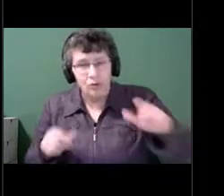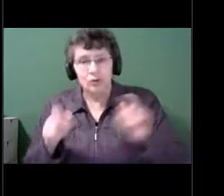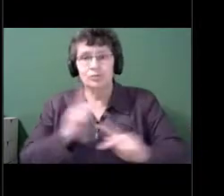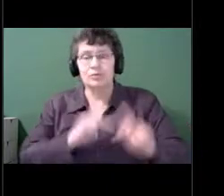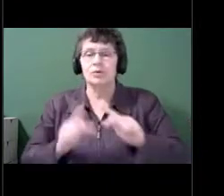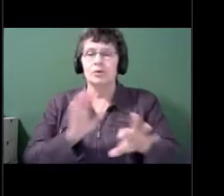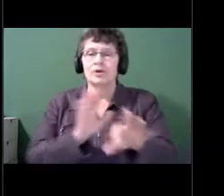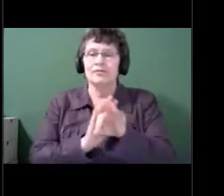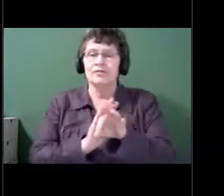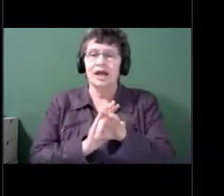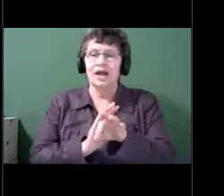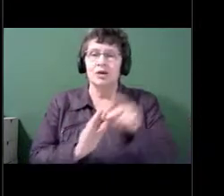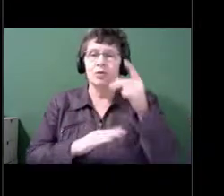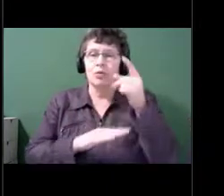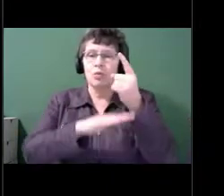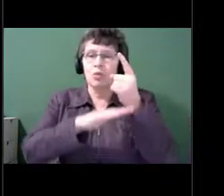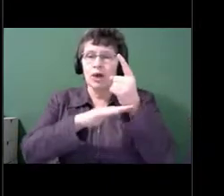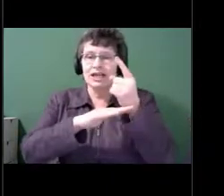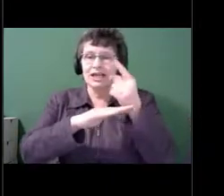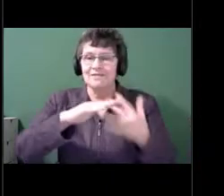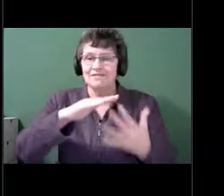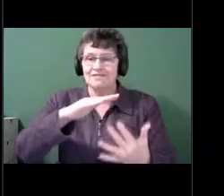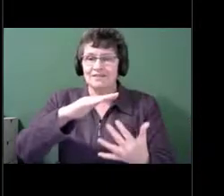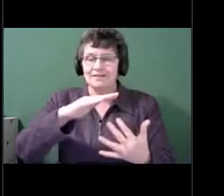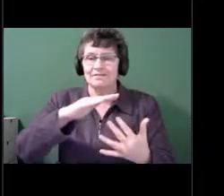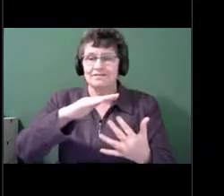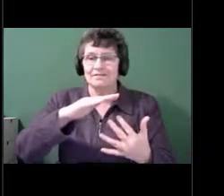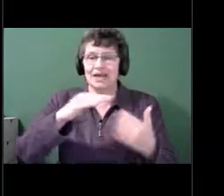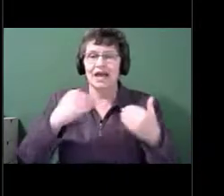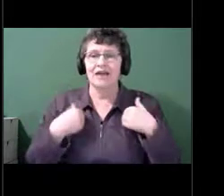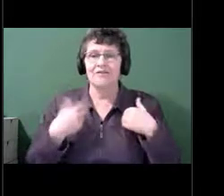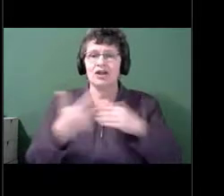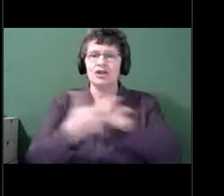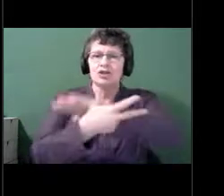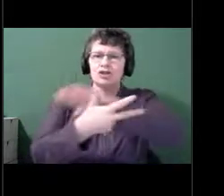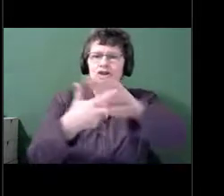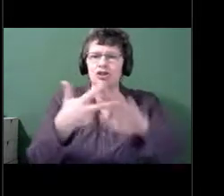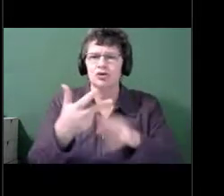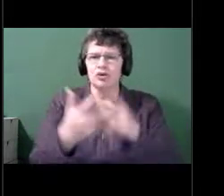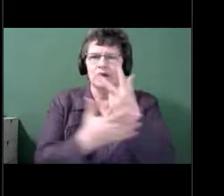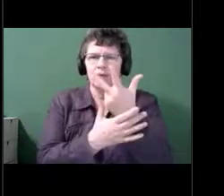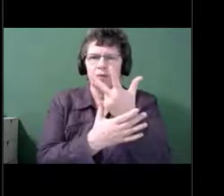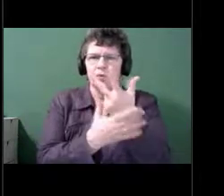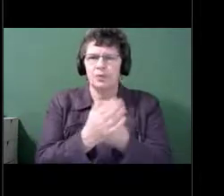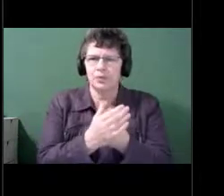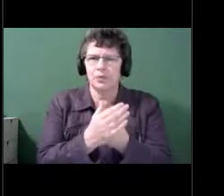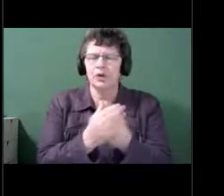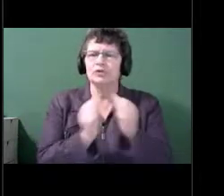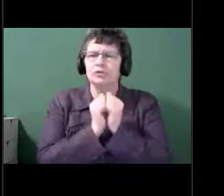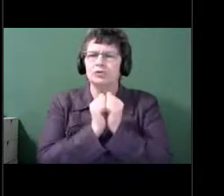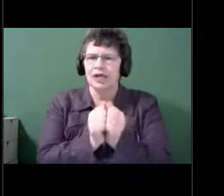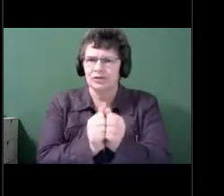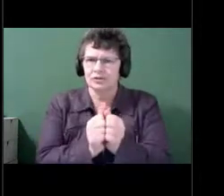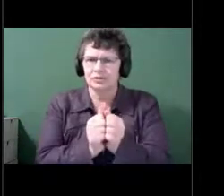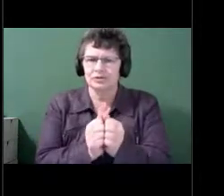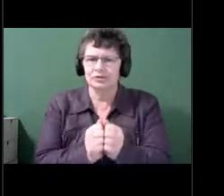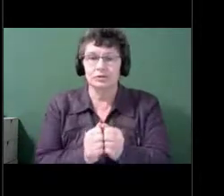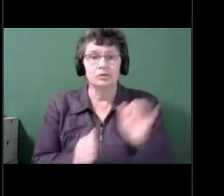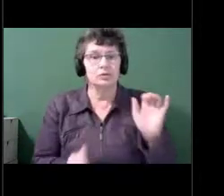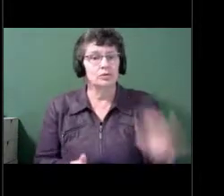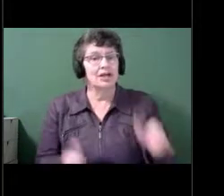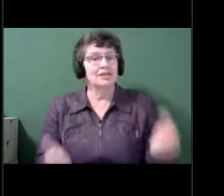So that's a lot of people who are dealing with this as a package and how can we, how can we have a strategy